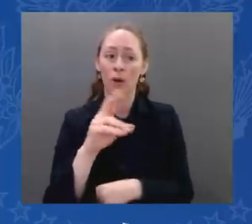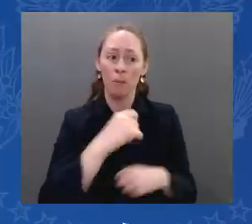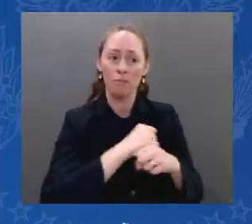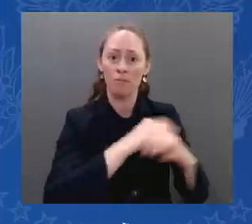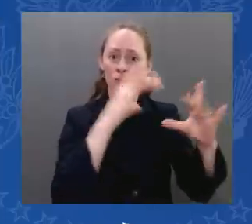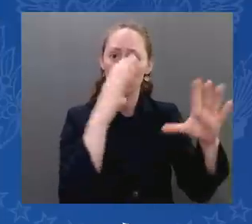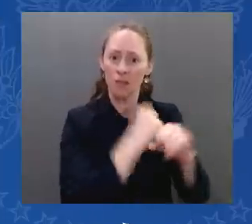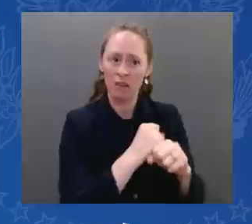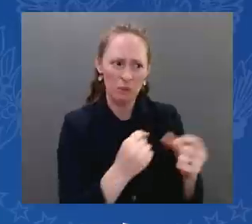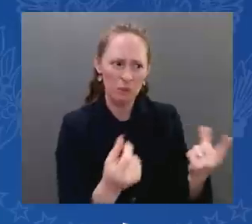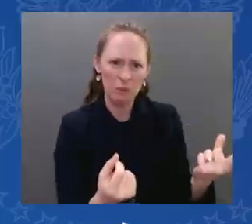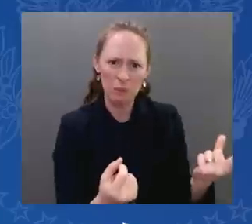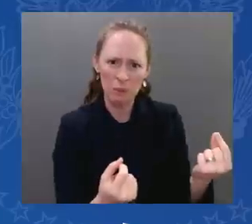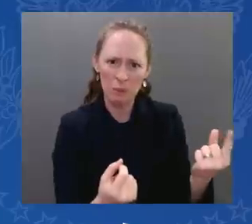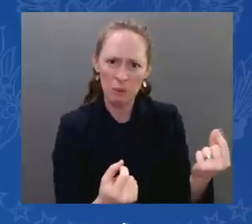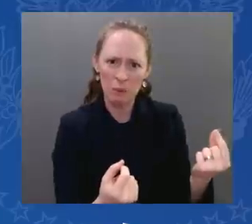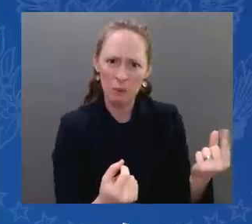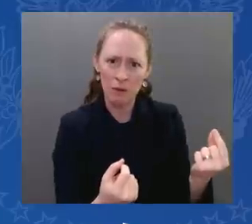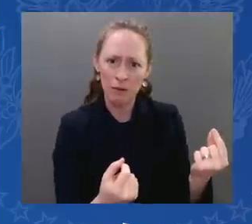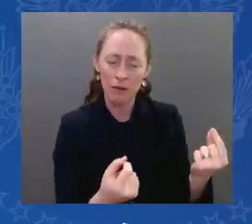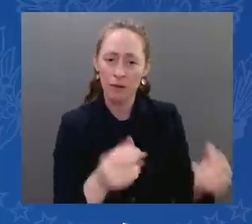threat on the table.